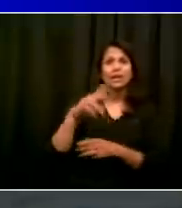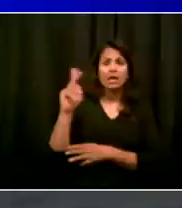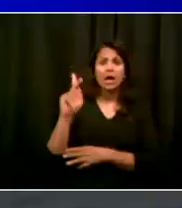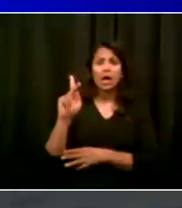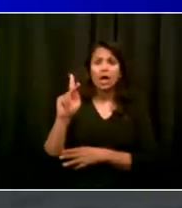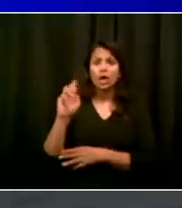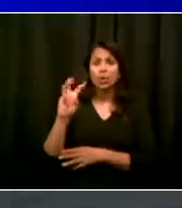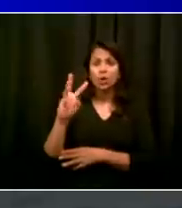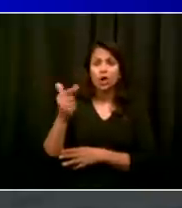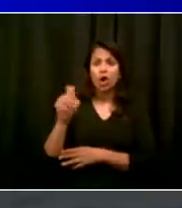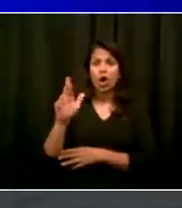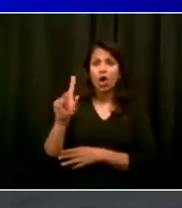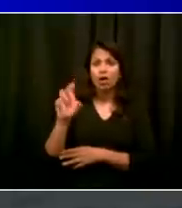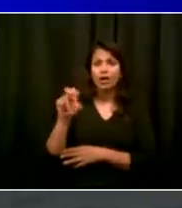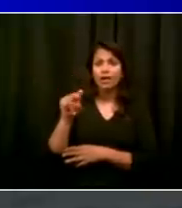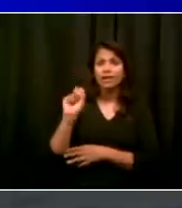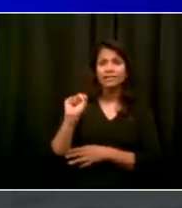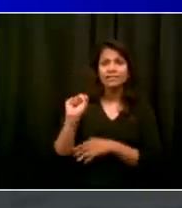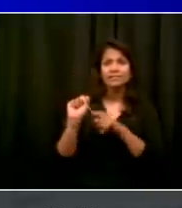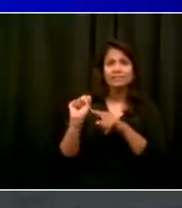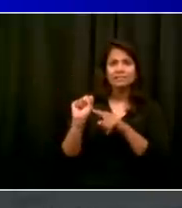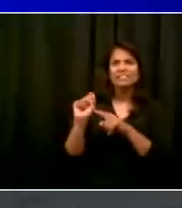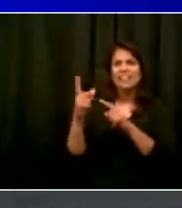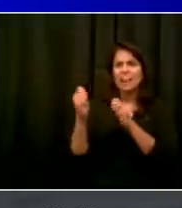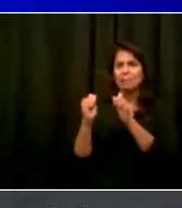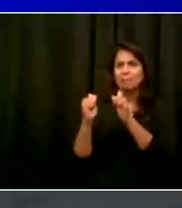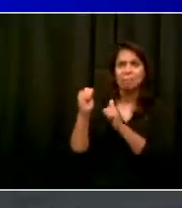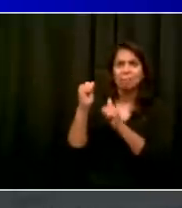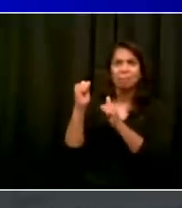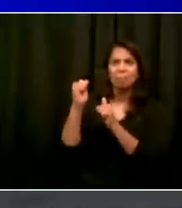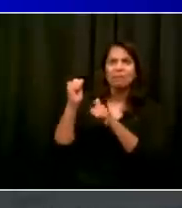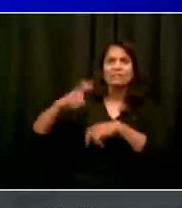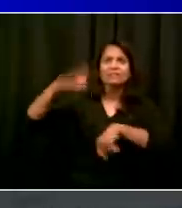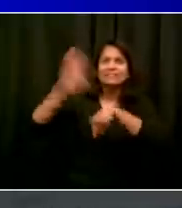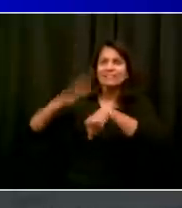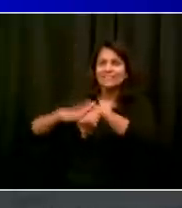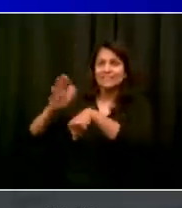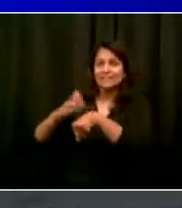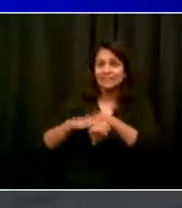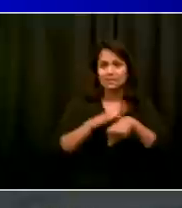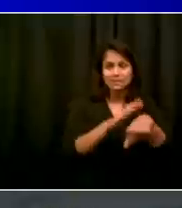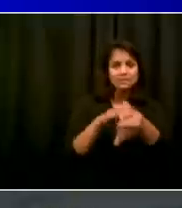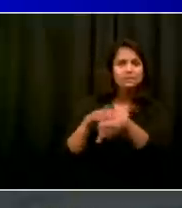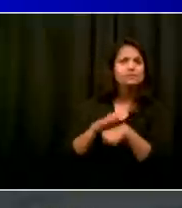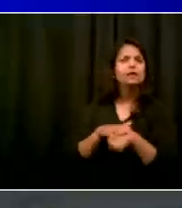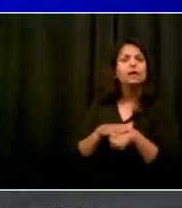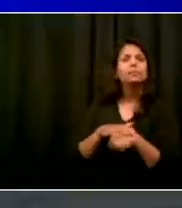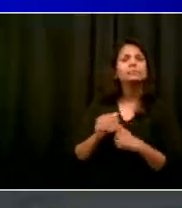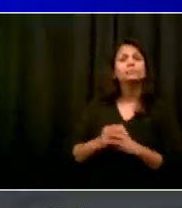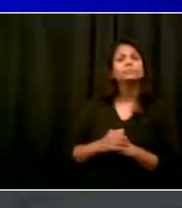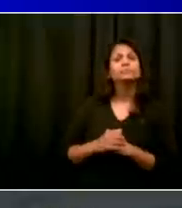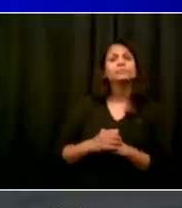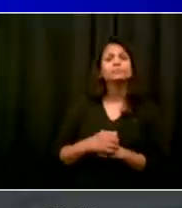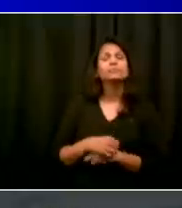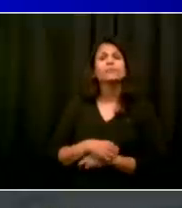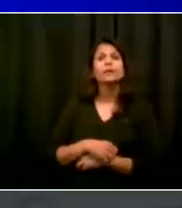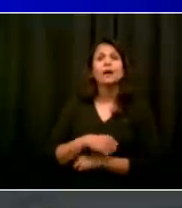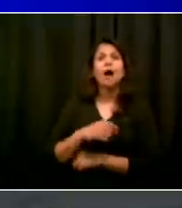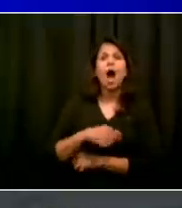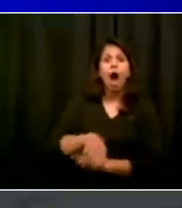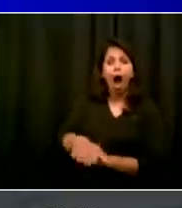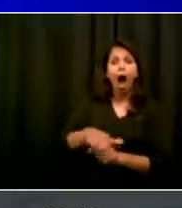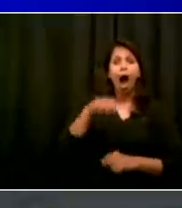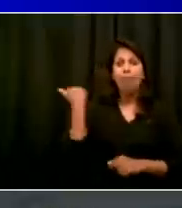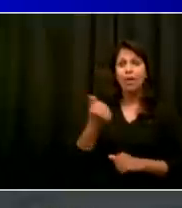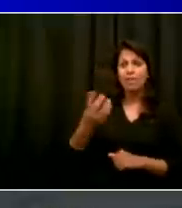carefully. We're continuing to monitor four additional zip codes that are lower, but we want to be very careful because we've seen some